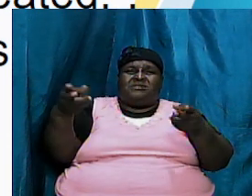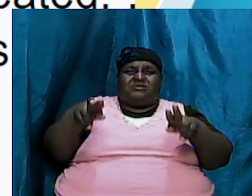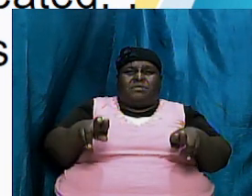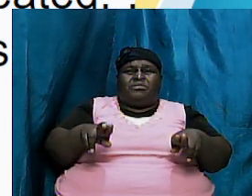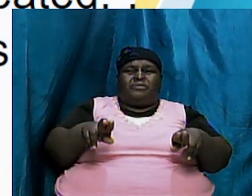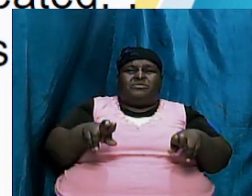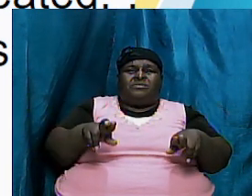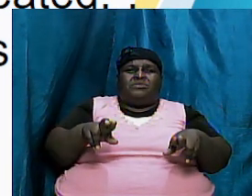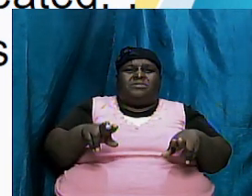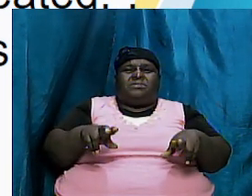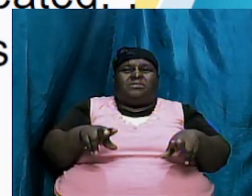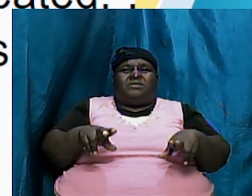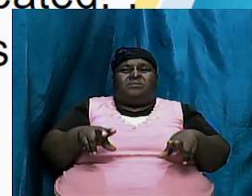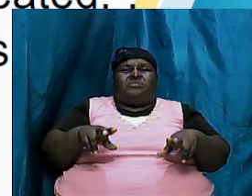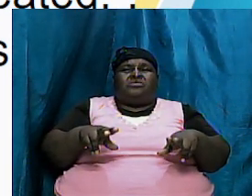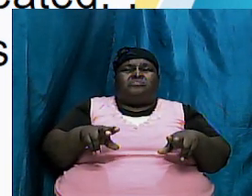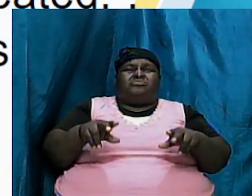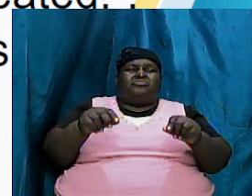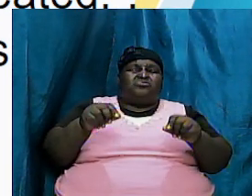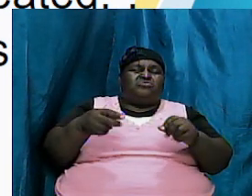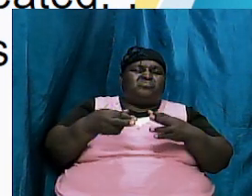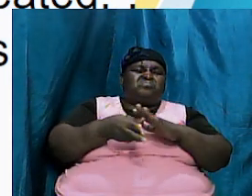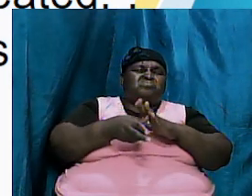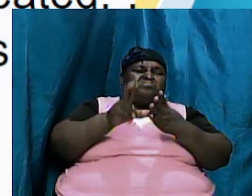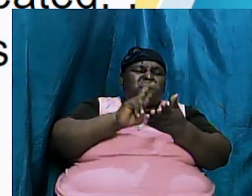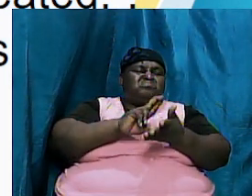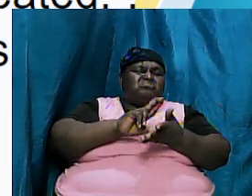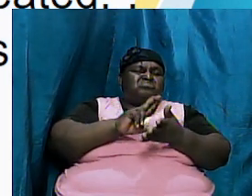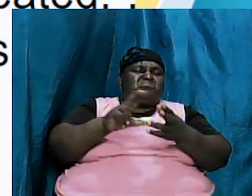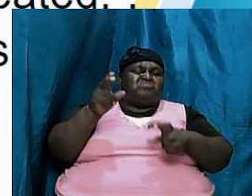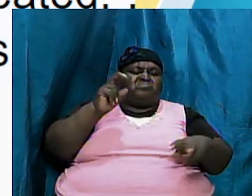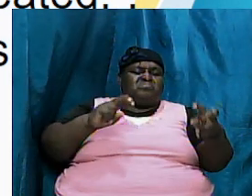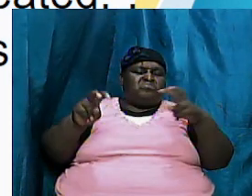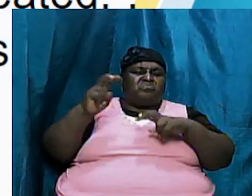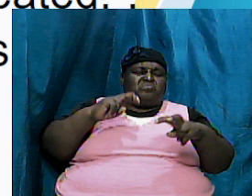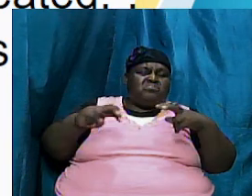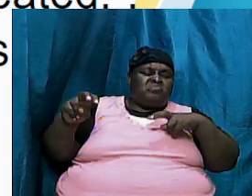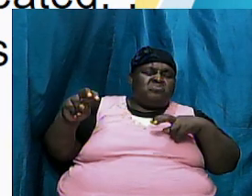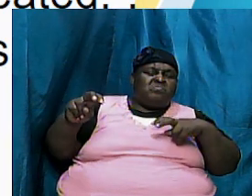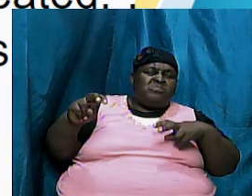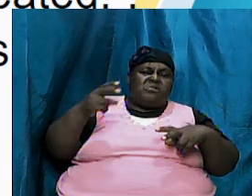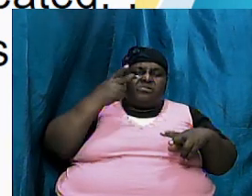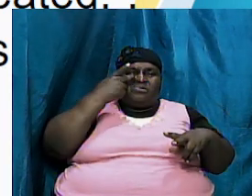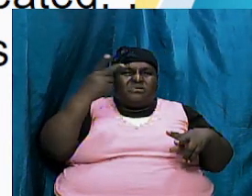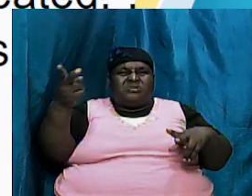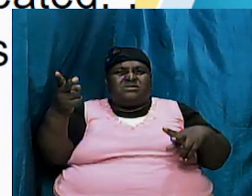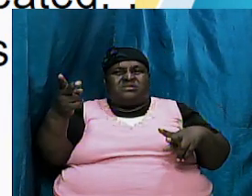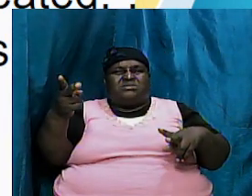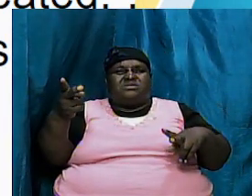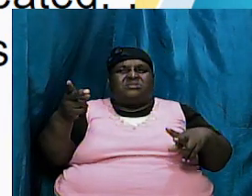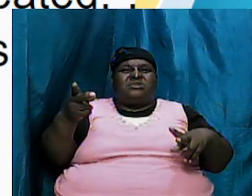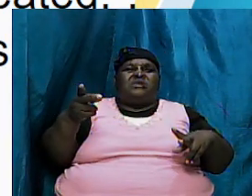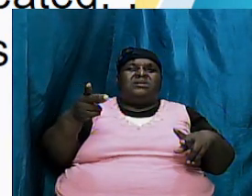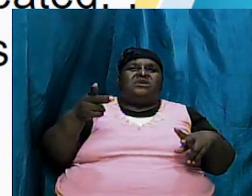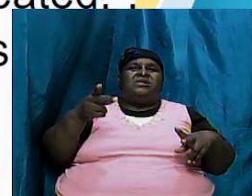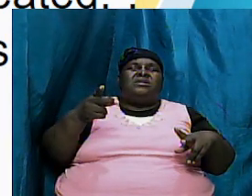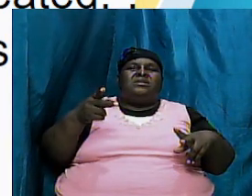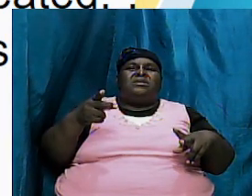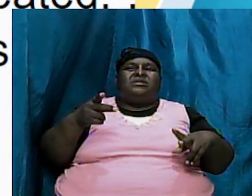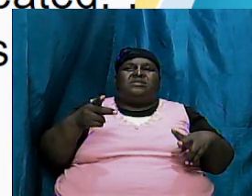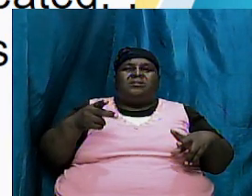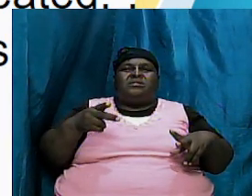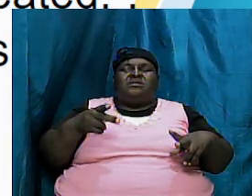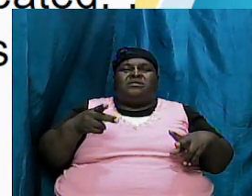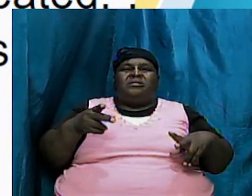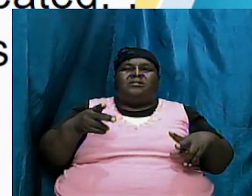to do an overview and a survey we're going to look at it and we will see the main points the main things